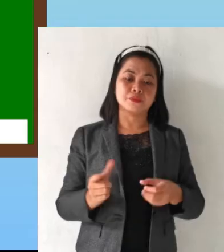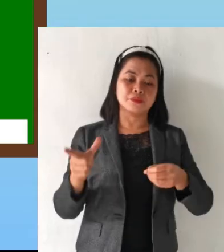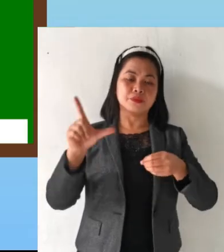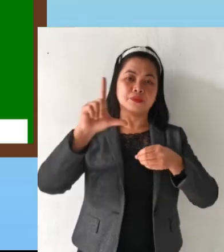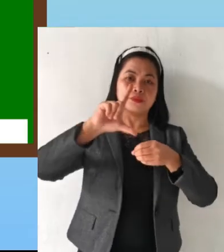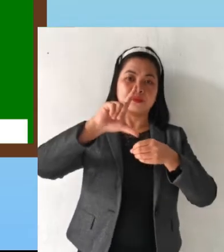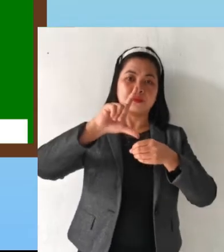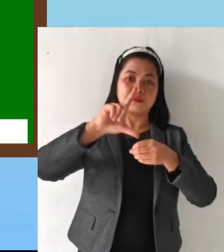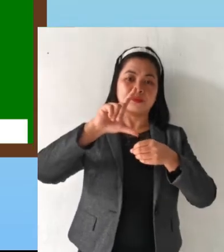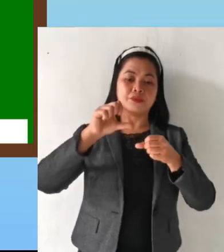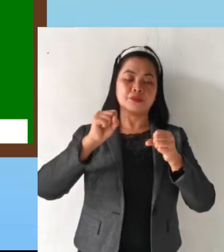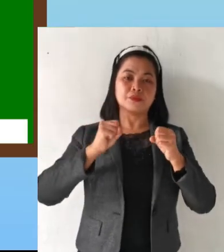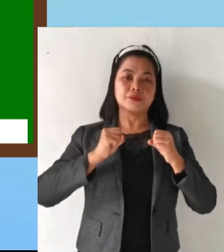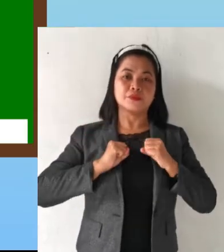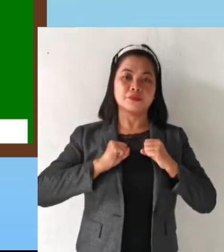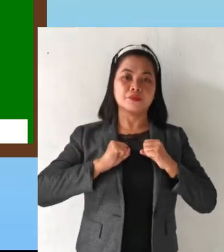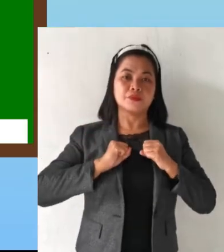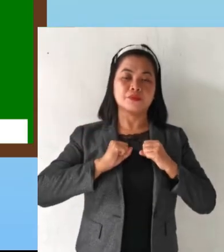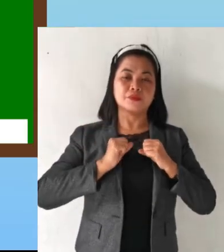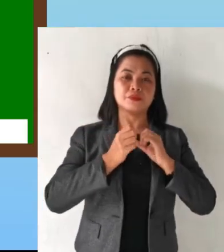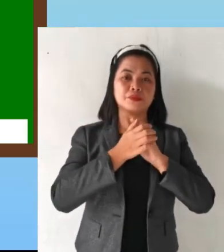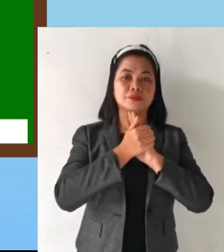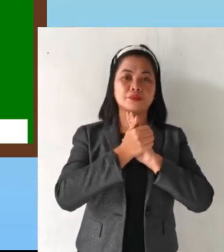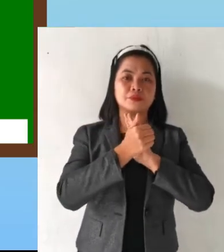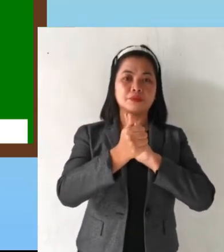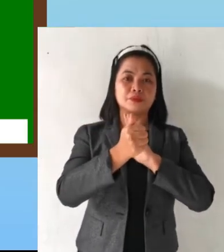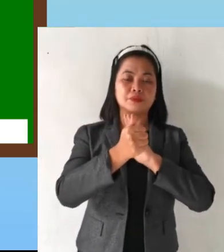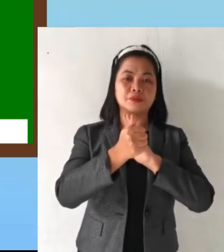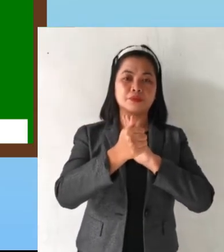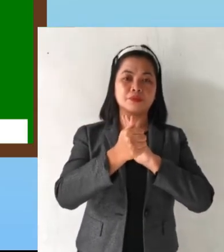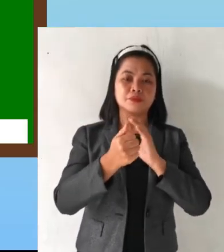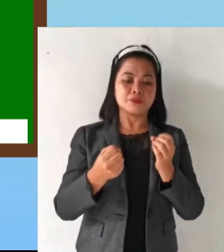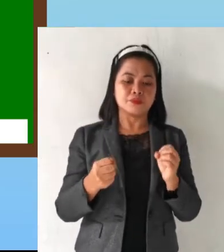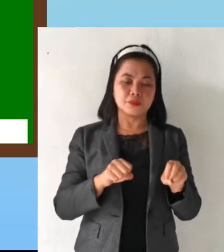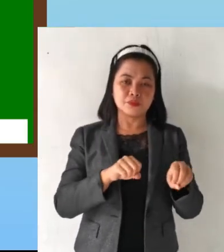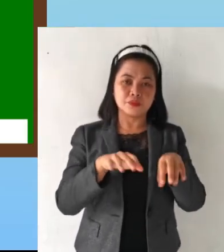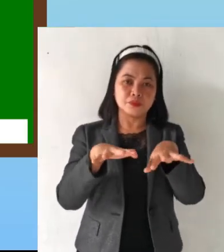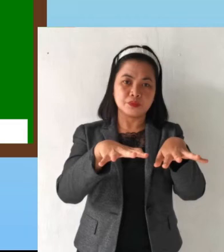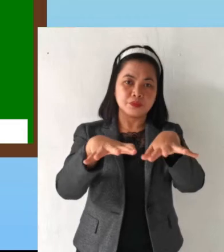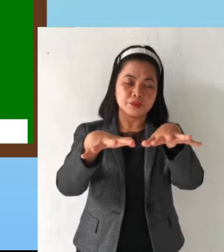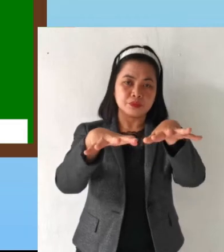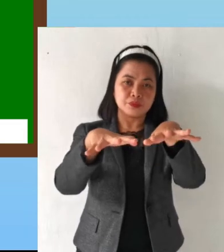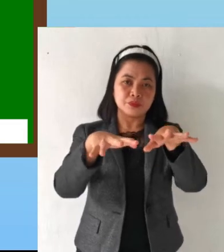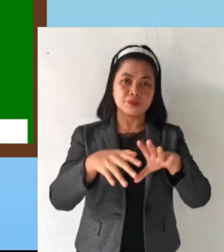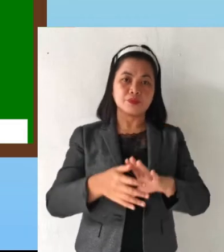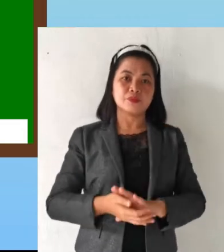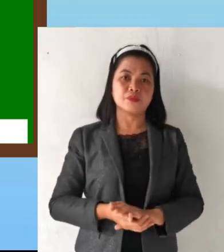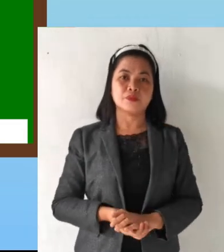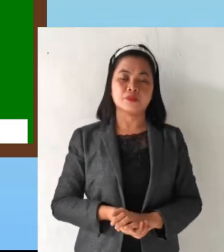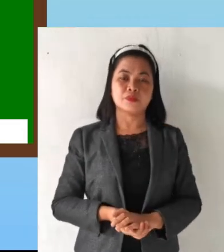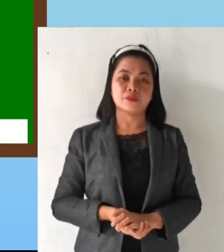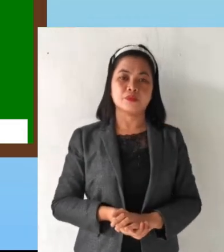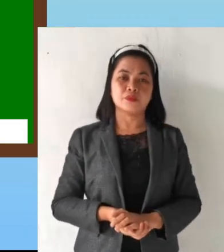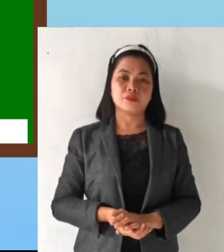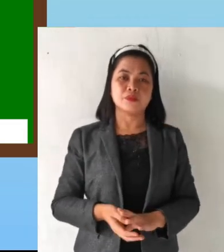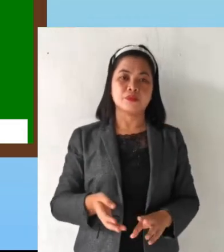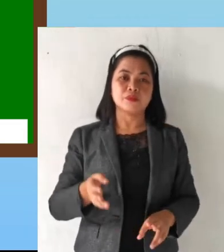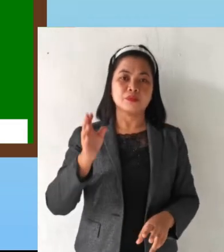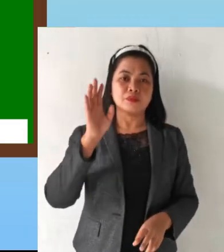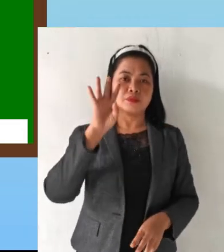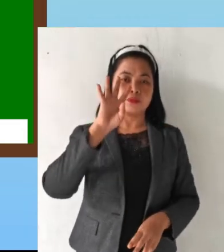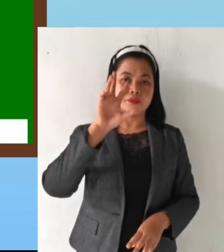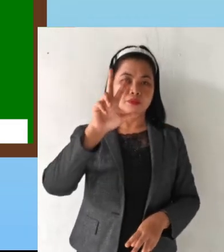has the ability to flow Again Number